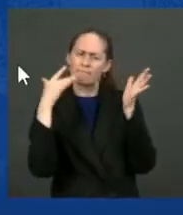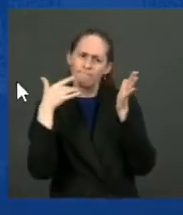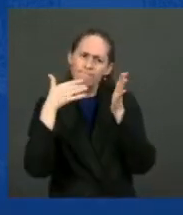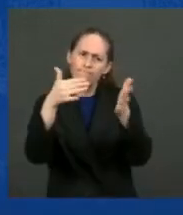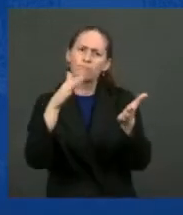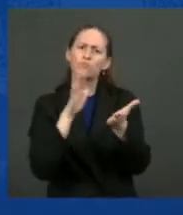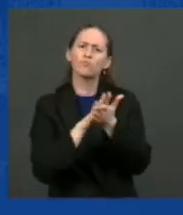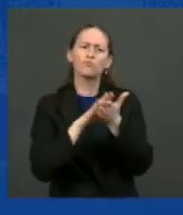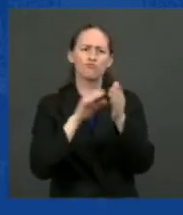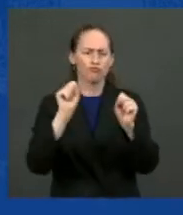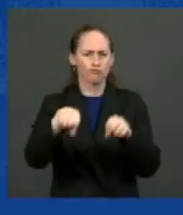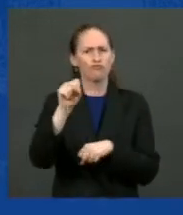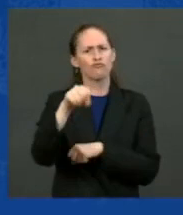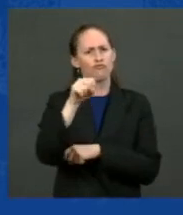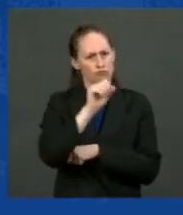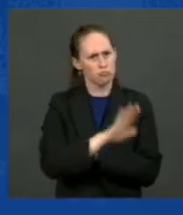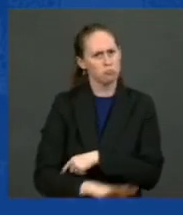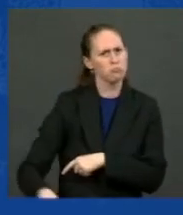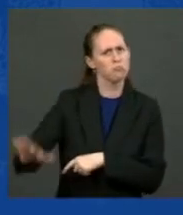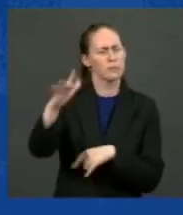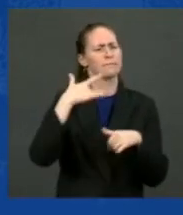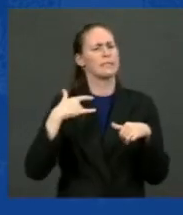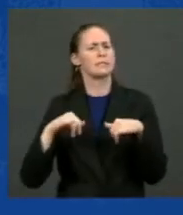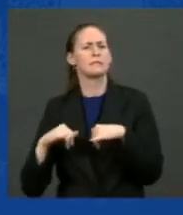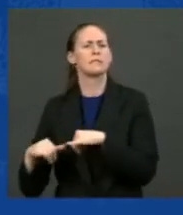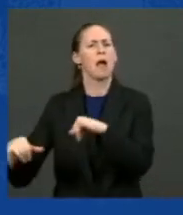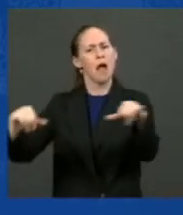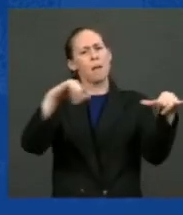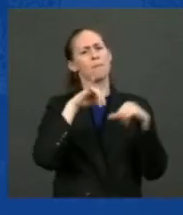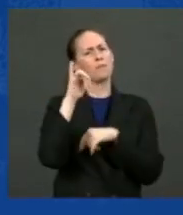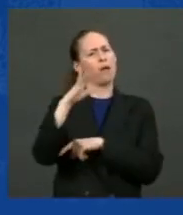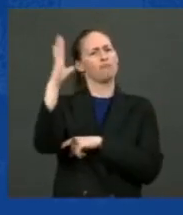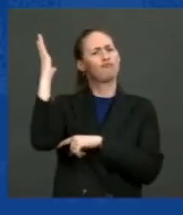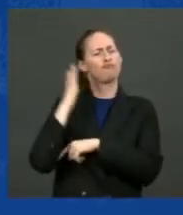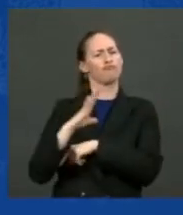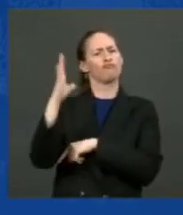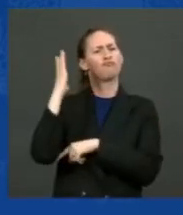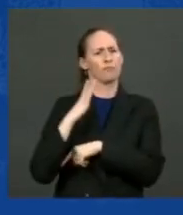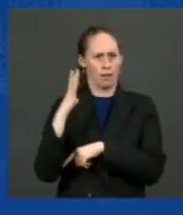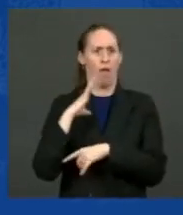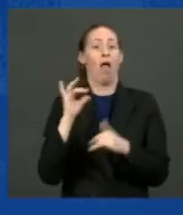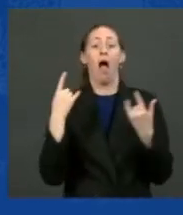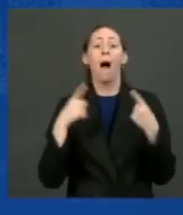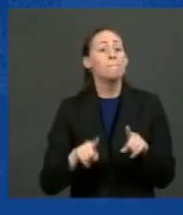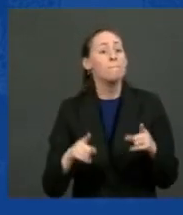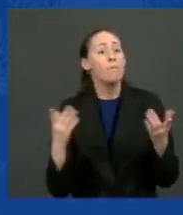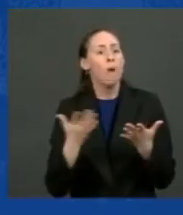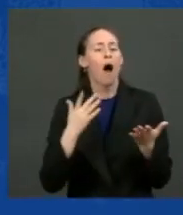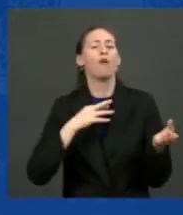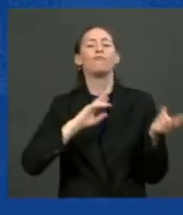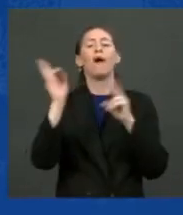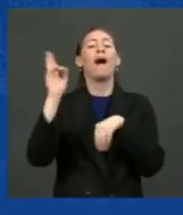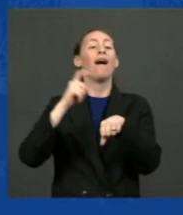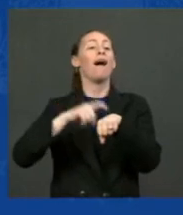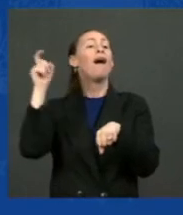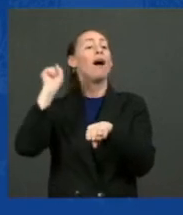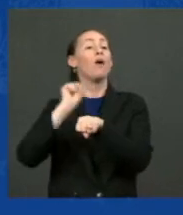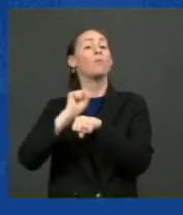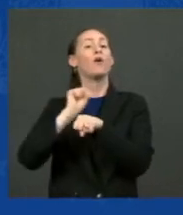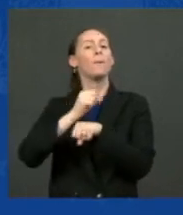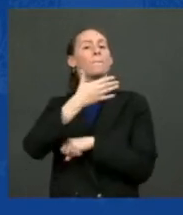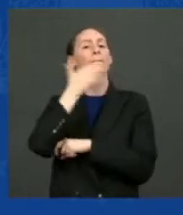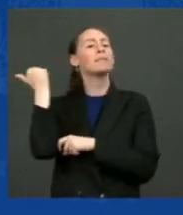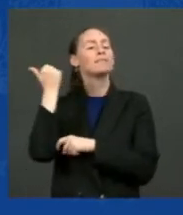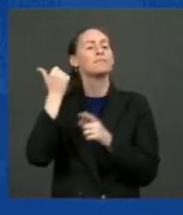Universal. A century ago. It gave us the best educated, best prepared workforce in the world. That was one of the reasons why America